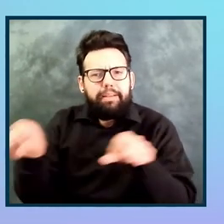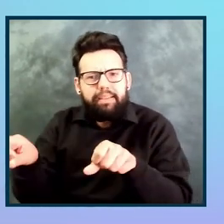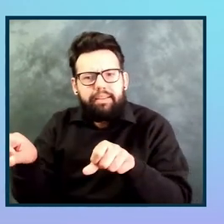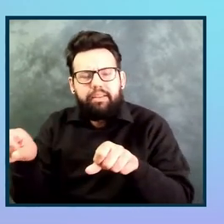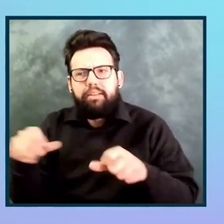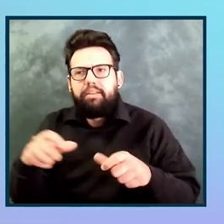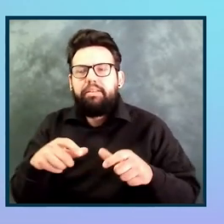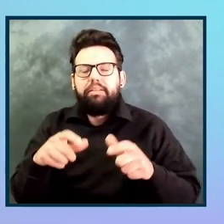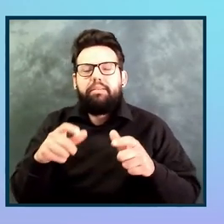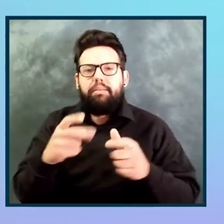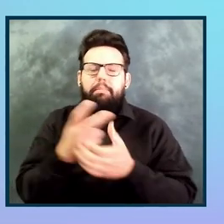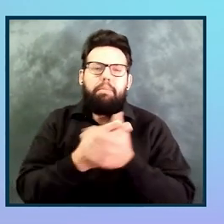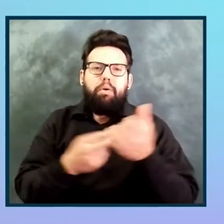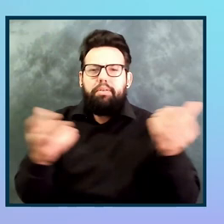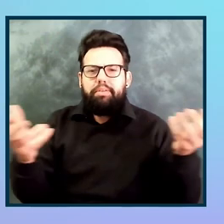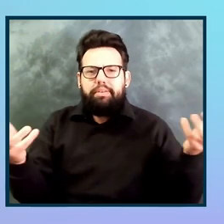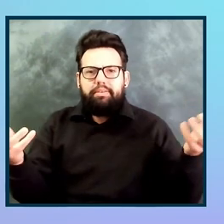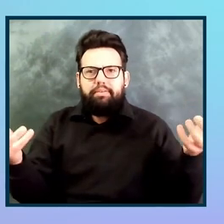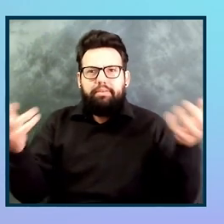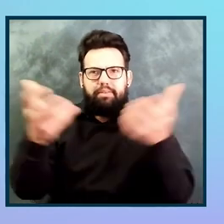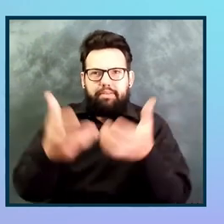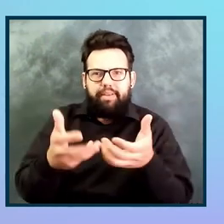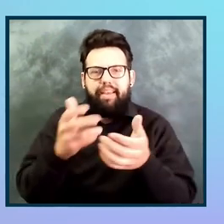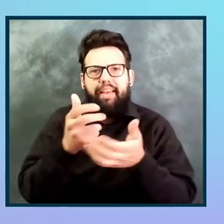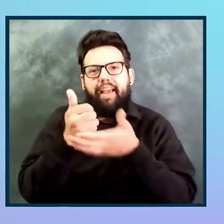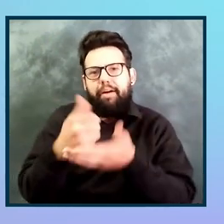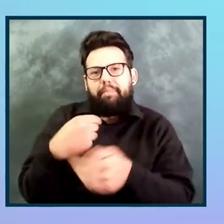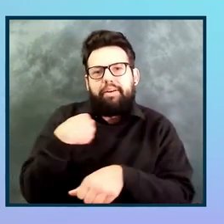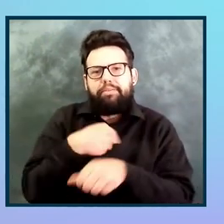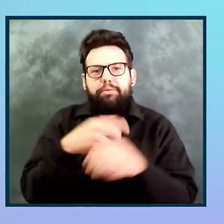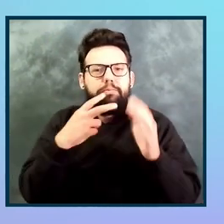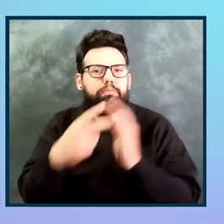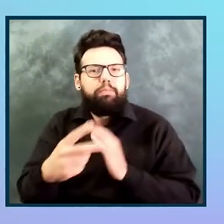of those results we find during the audit that helps you anticipate, you know, future needs.